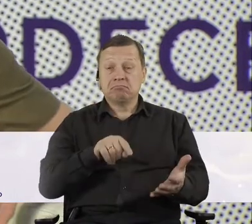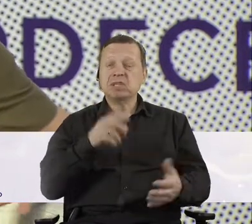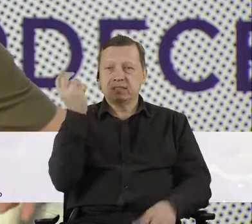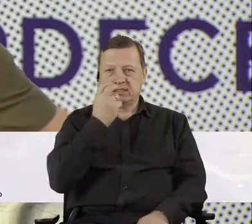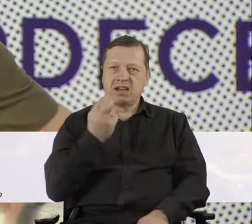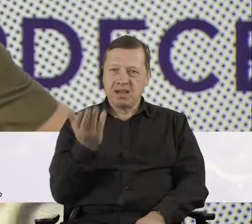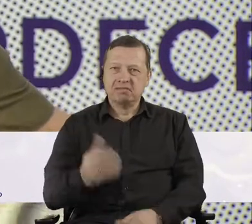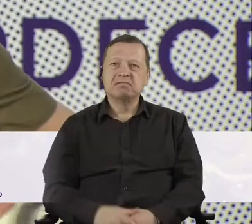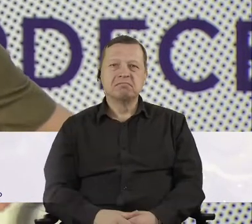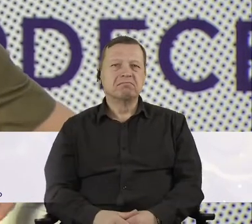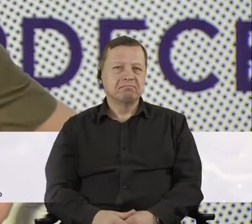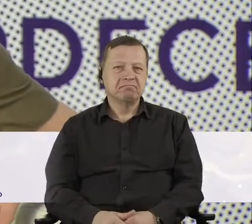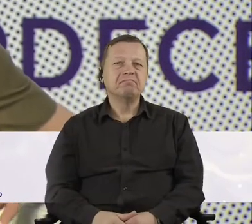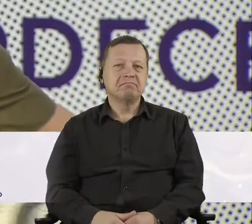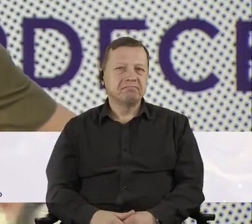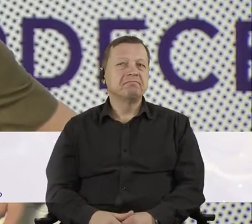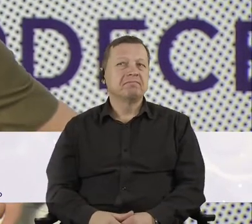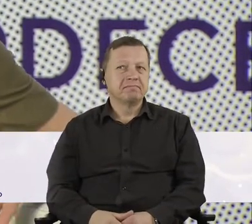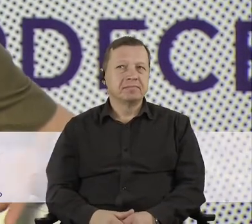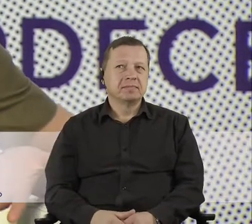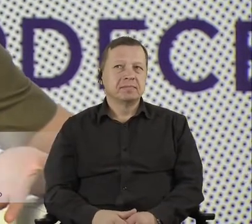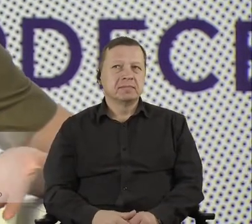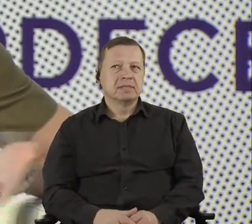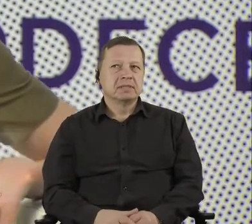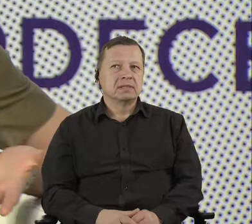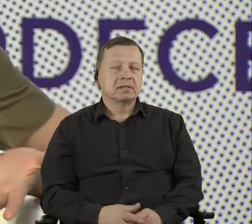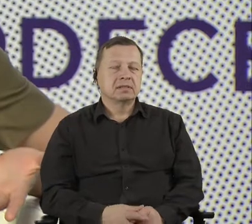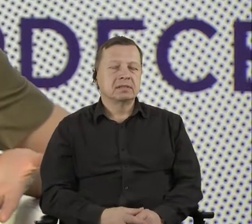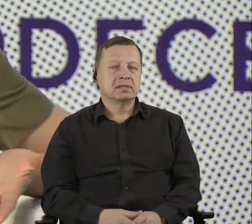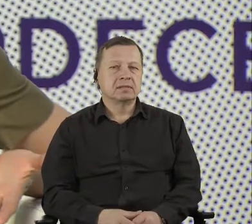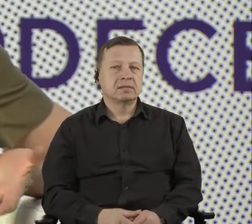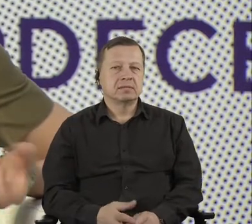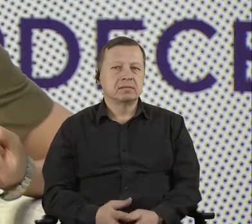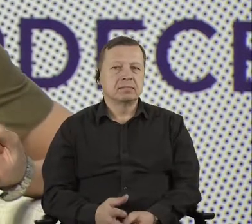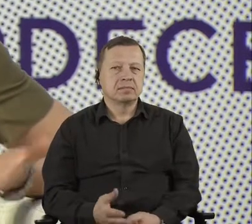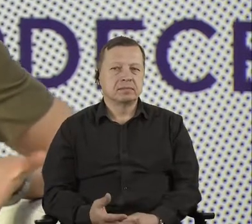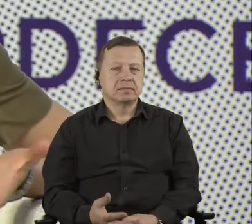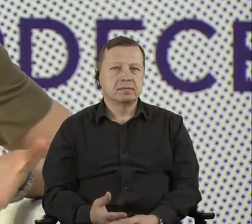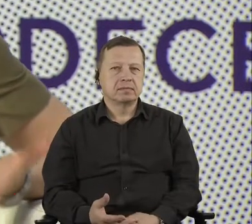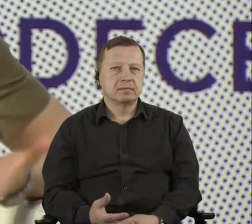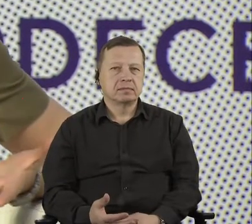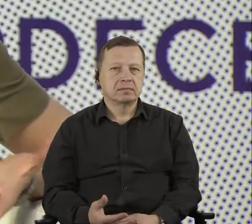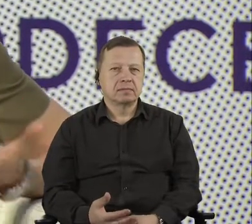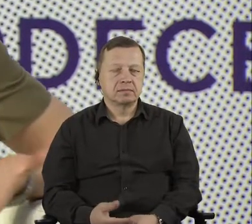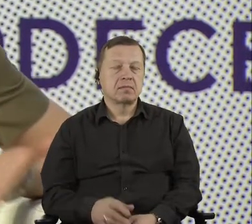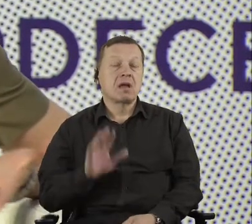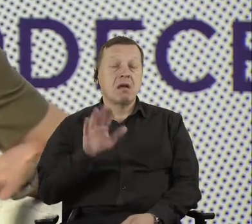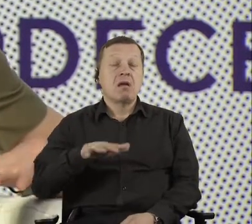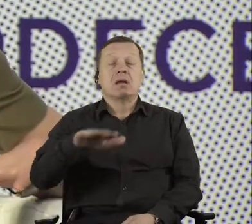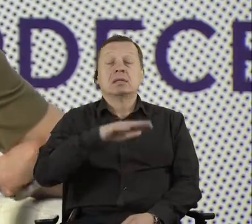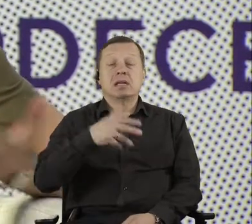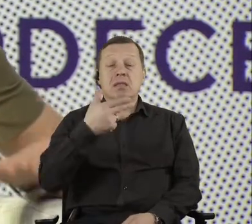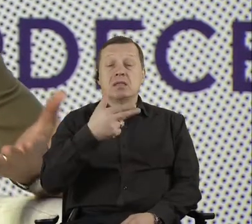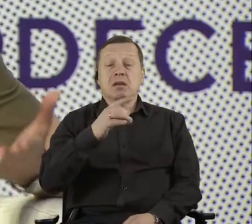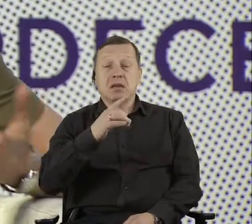now in the, in the NGO center, sector, also understand that, uh, civic tech cannot be the substitution